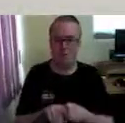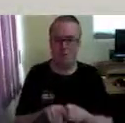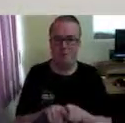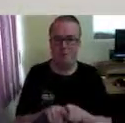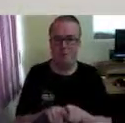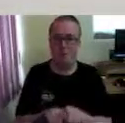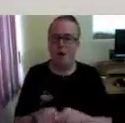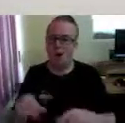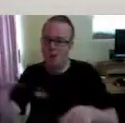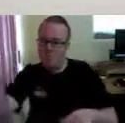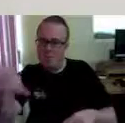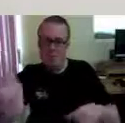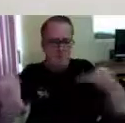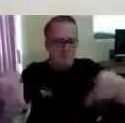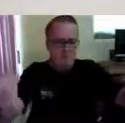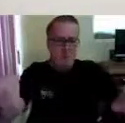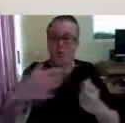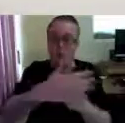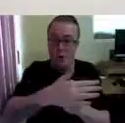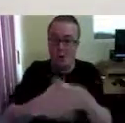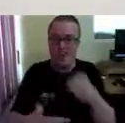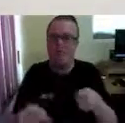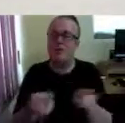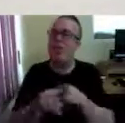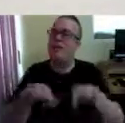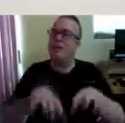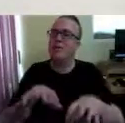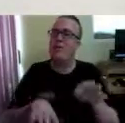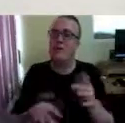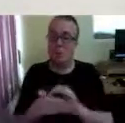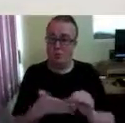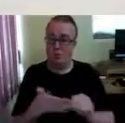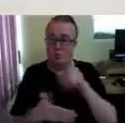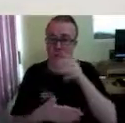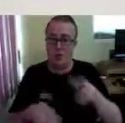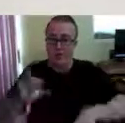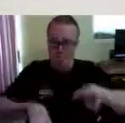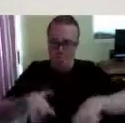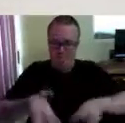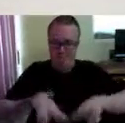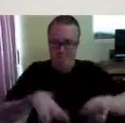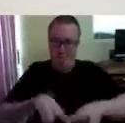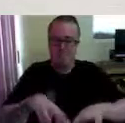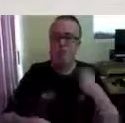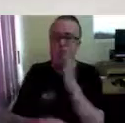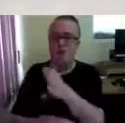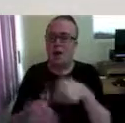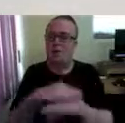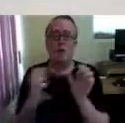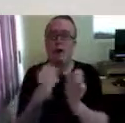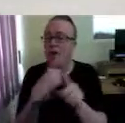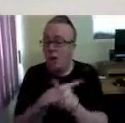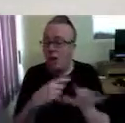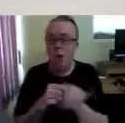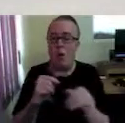These buttons here are a keyboard, and that's called a Braille keyboard, and you can type text onto your